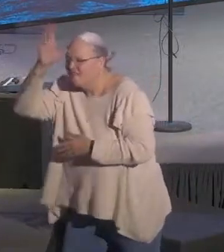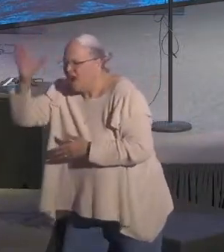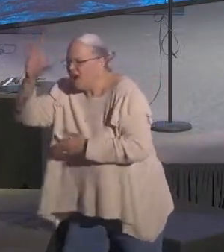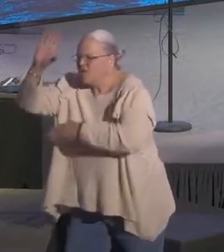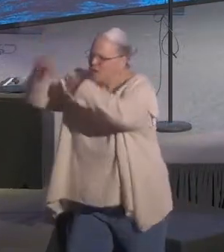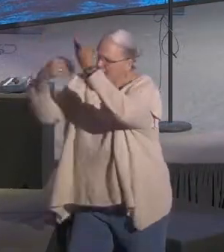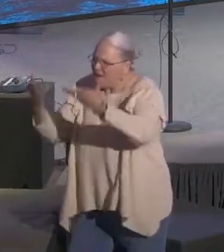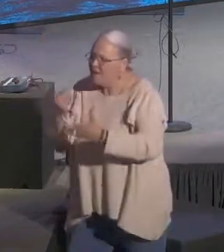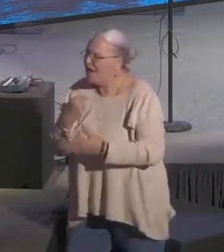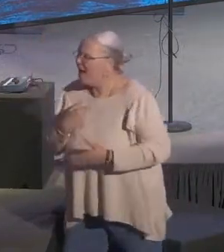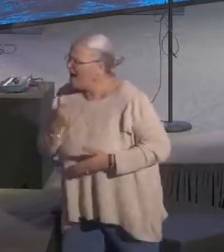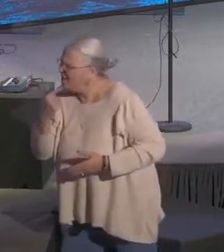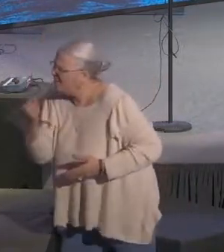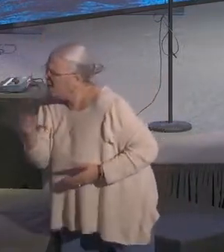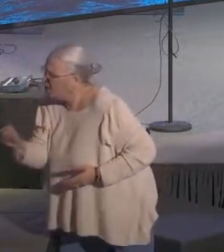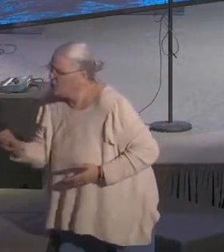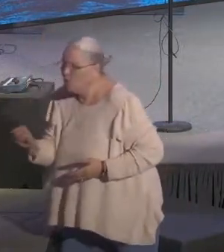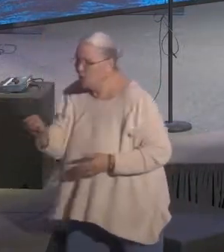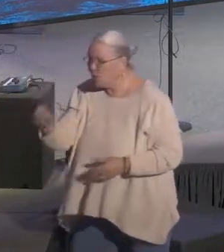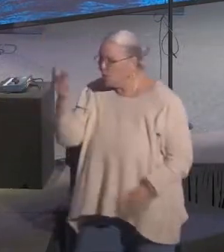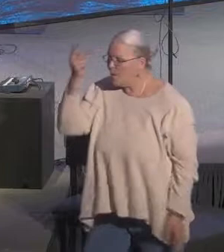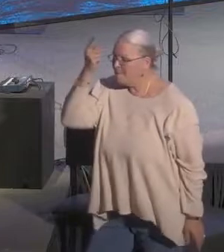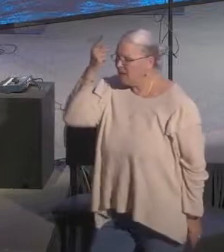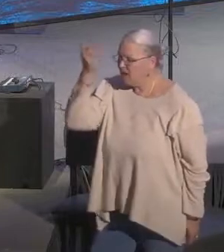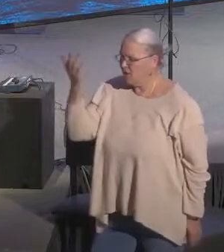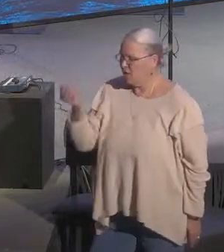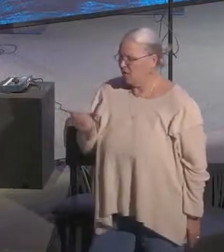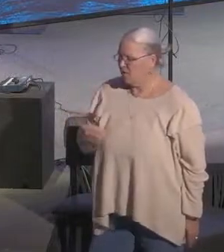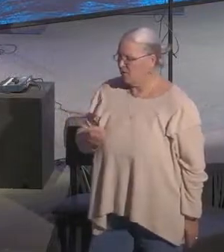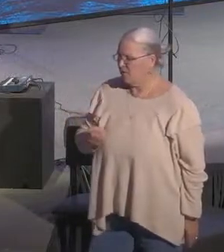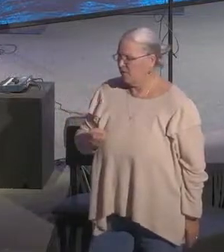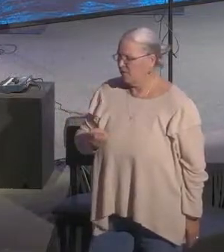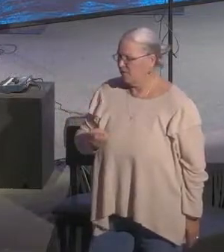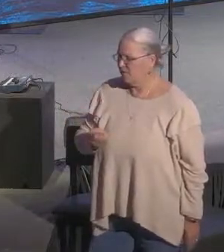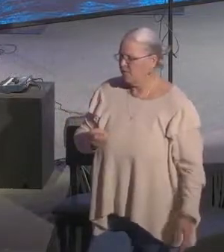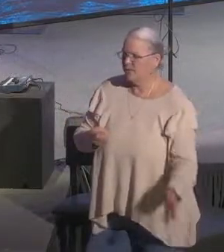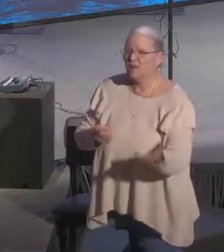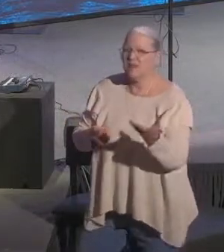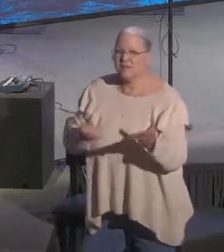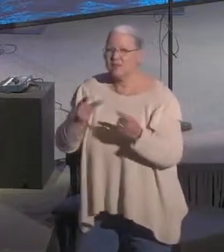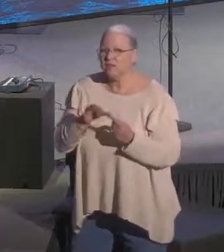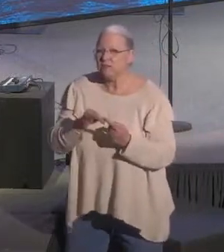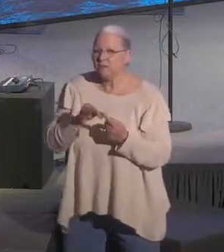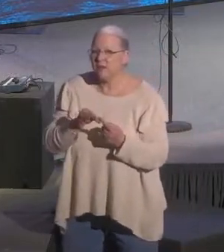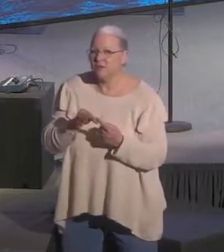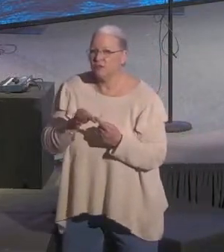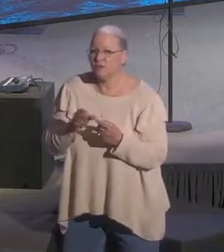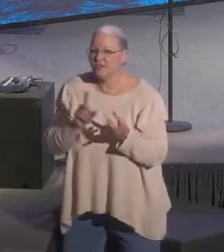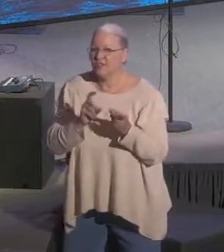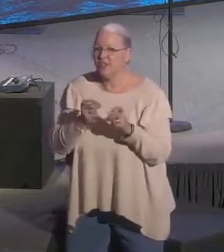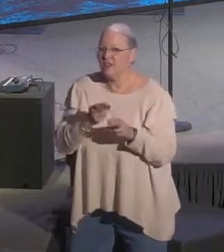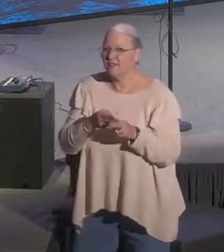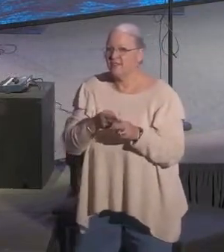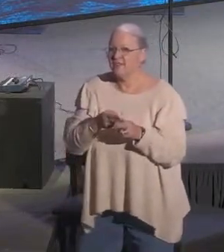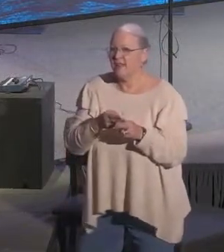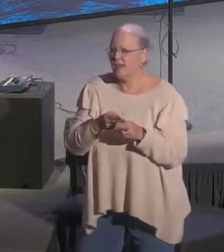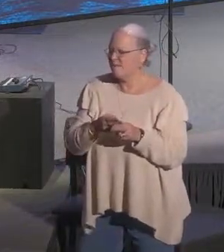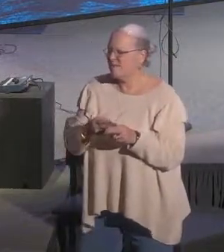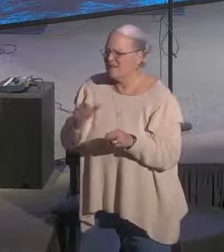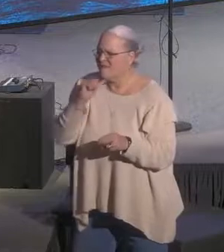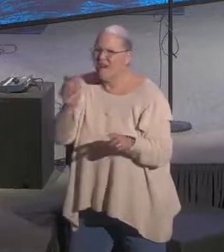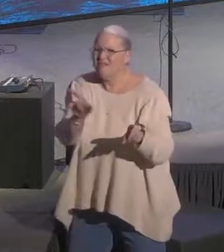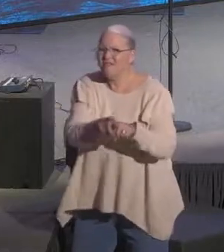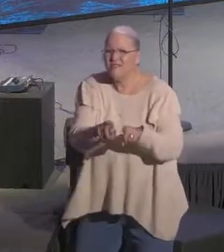And I tell you that you are Peter. In other words, I'm changing your name, Peter. You're like other people.